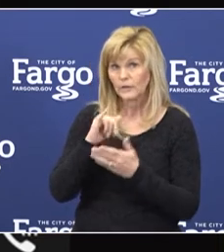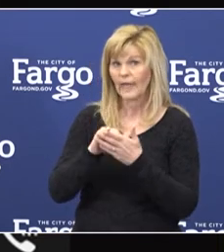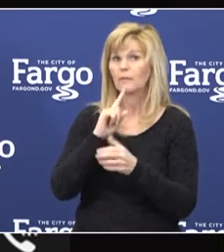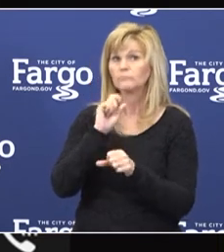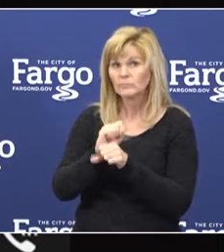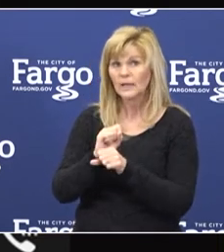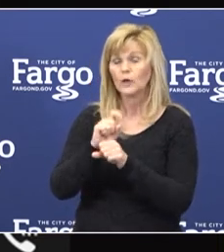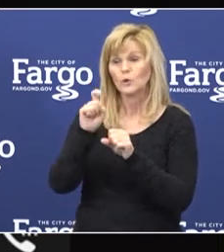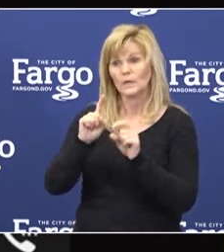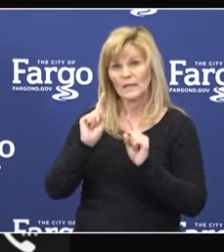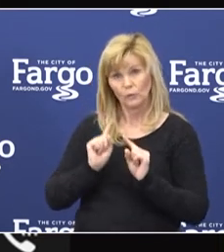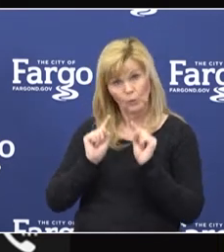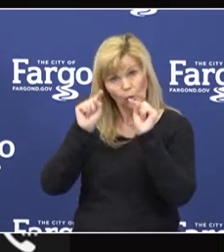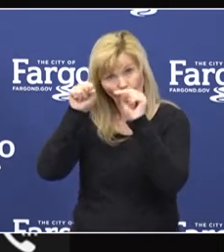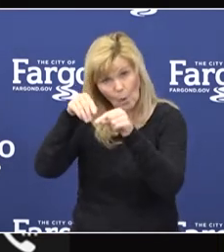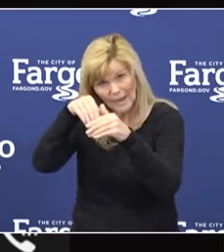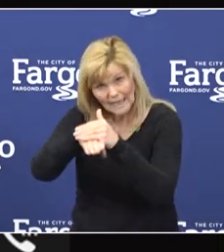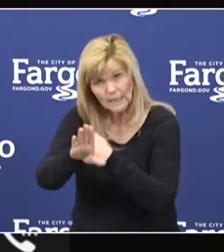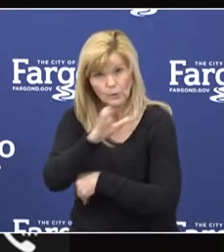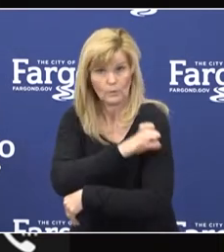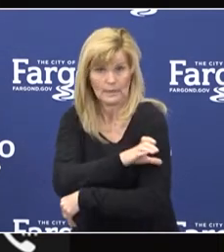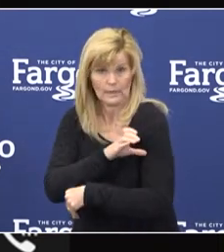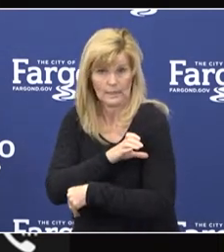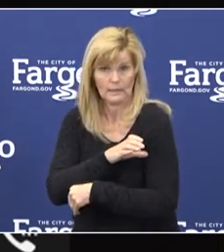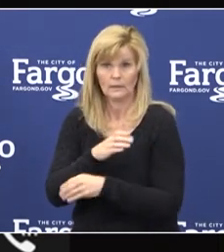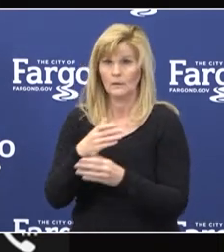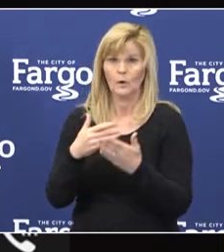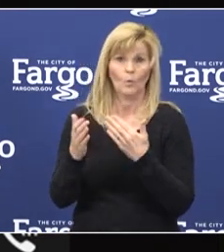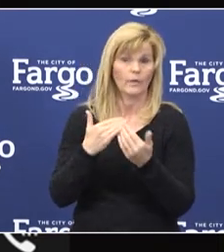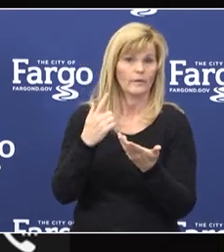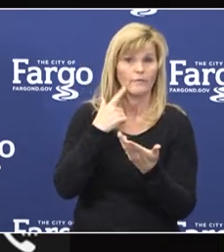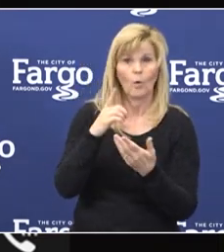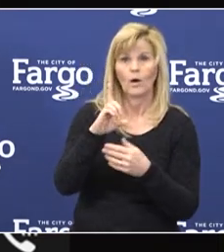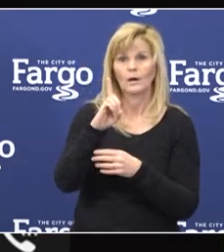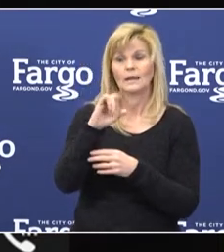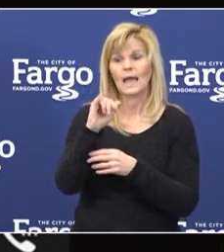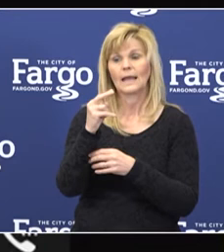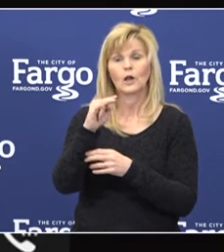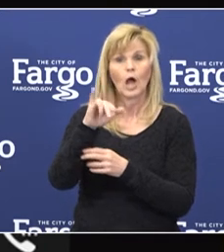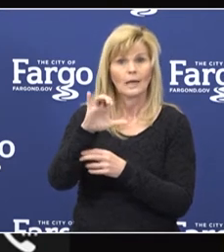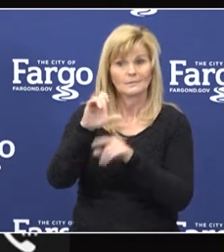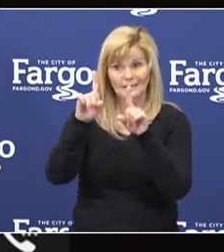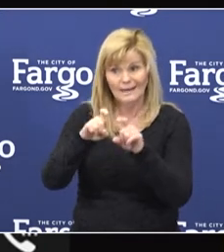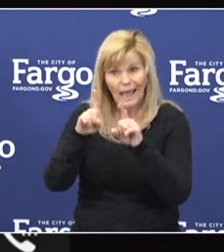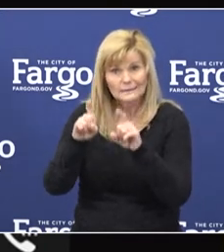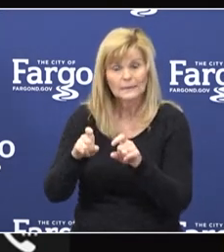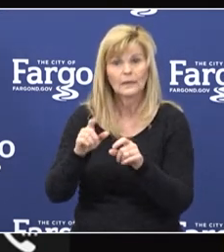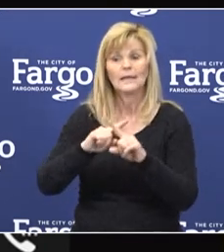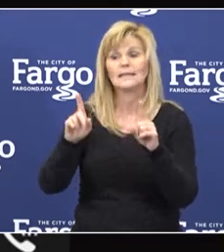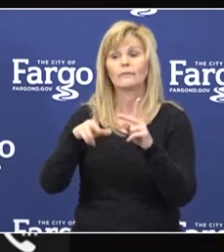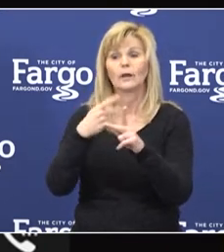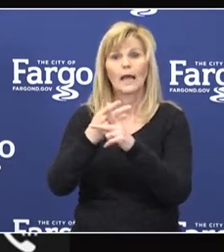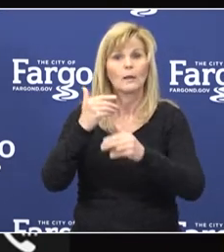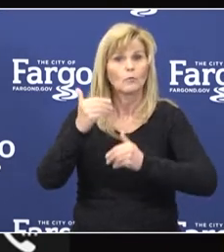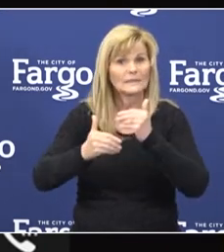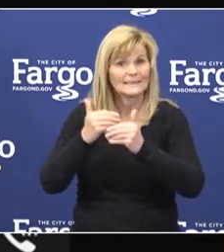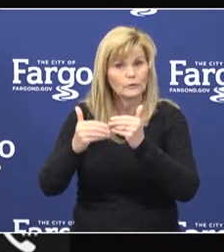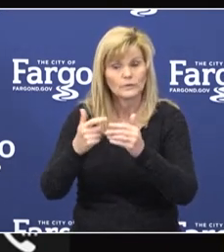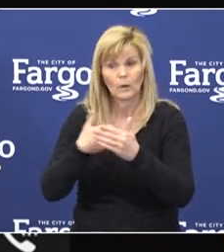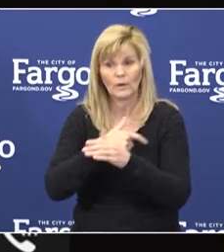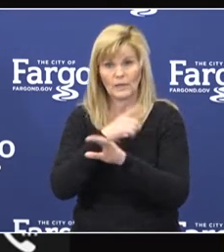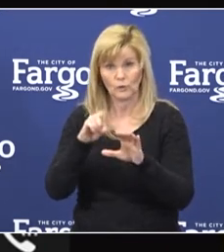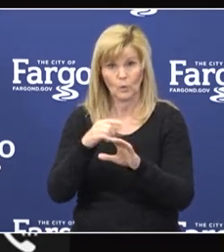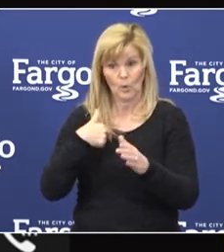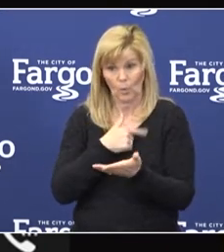require a face-to-face visit, whether that's for necessary diagnostic testing or other procedures. And we want you to know that we're here